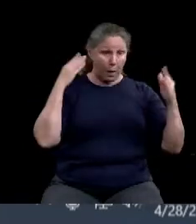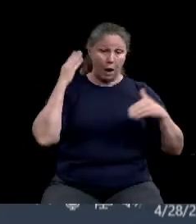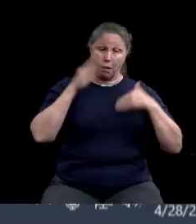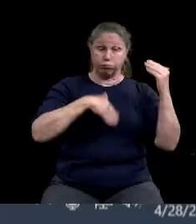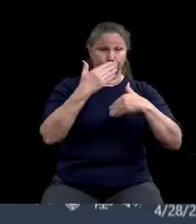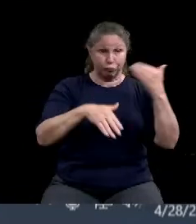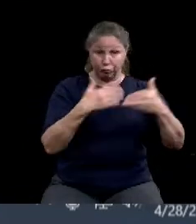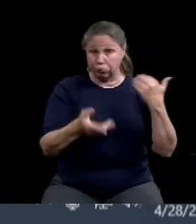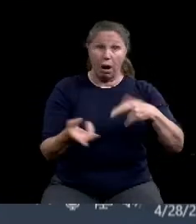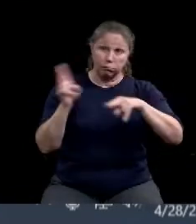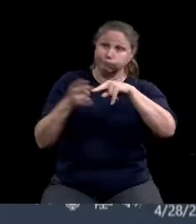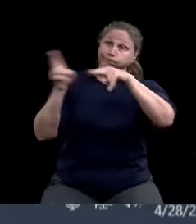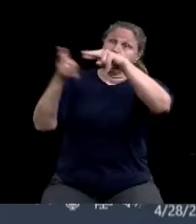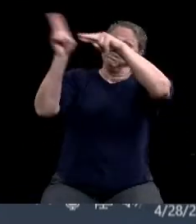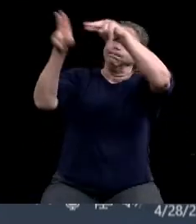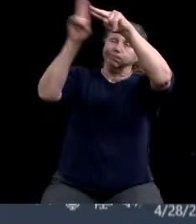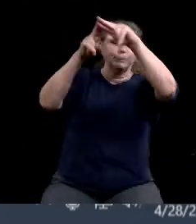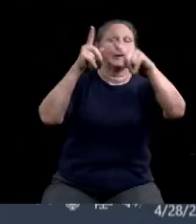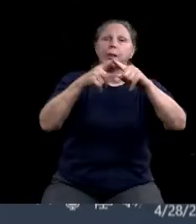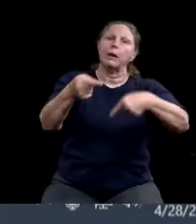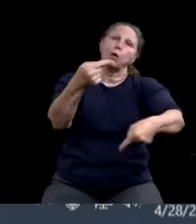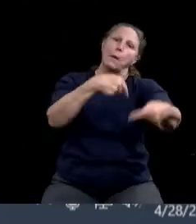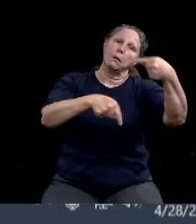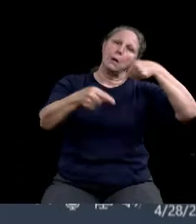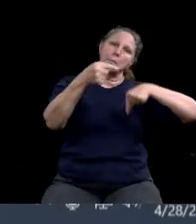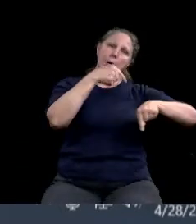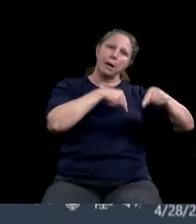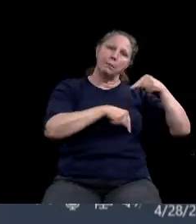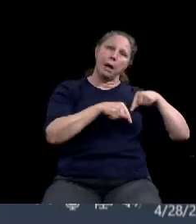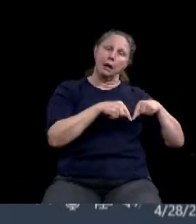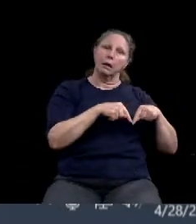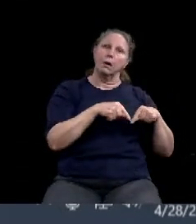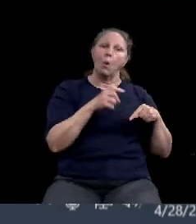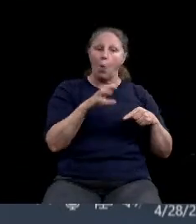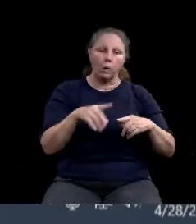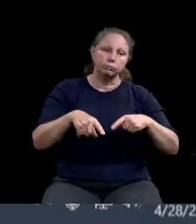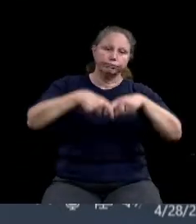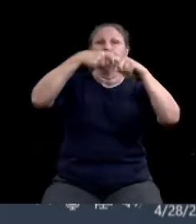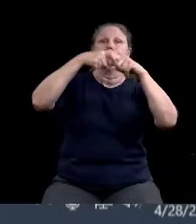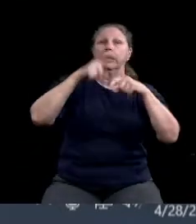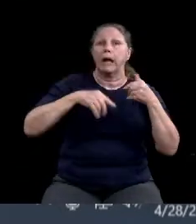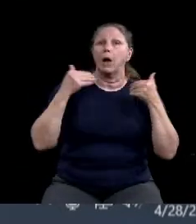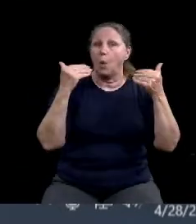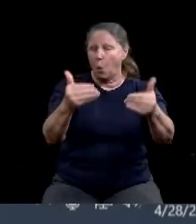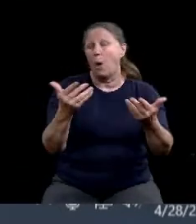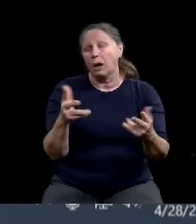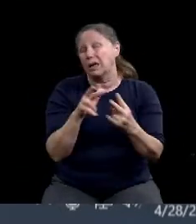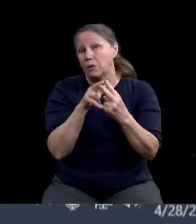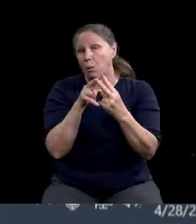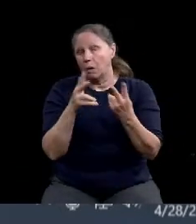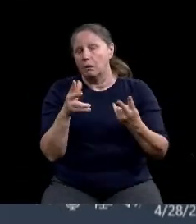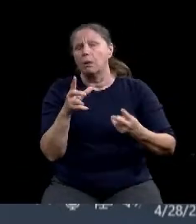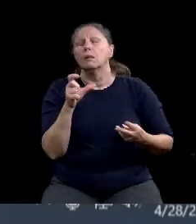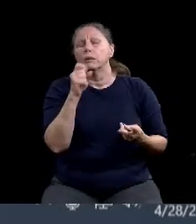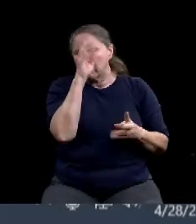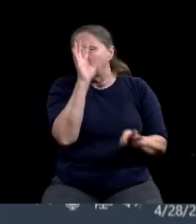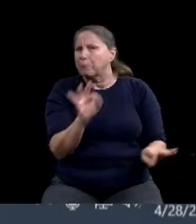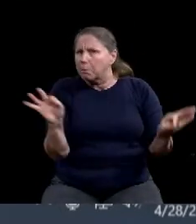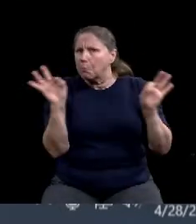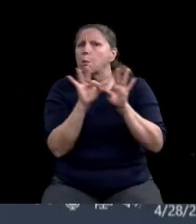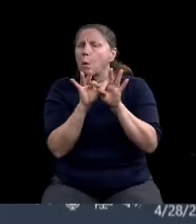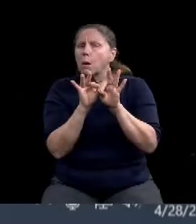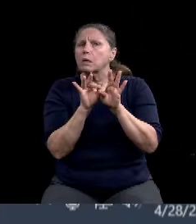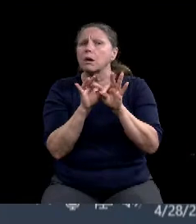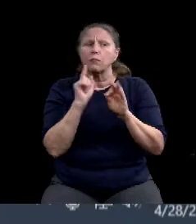uh, moving forward. Um, and I think that's, uh, that's really an important point for our business people and our general public to